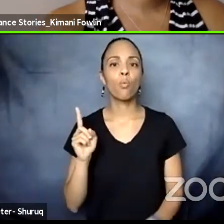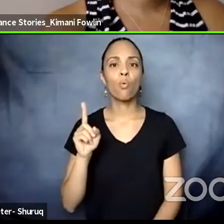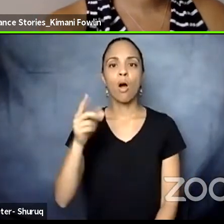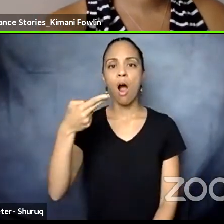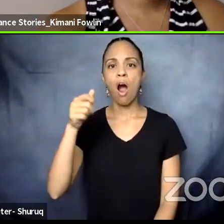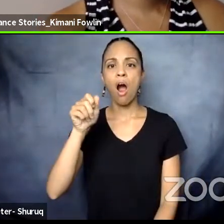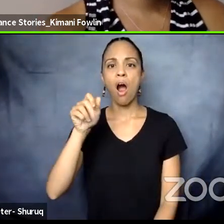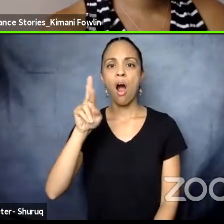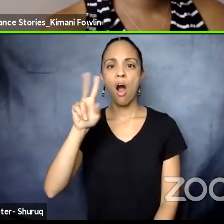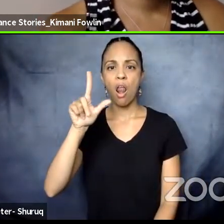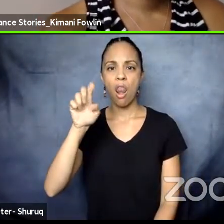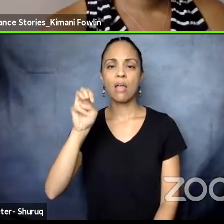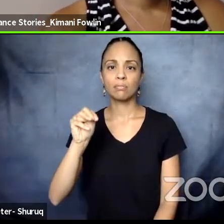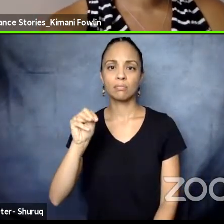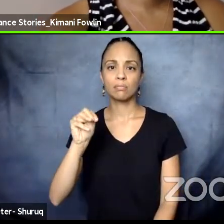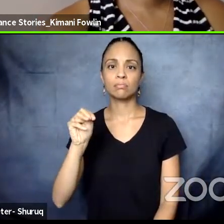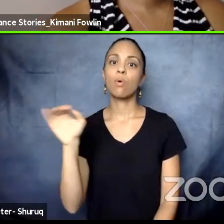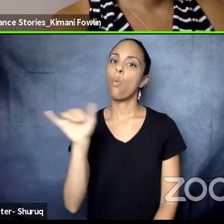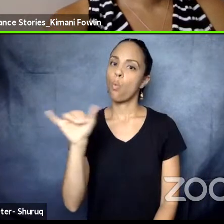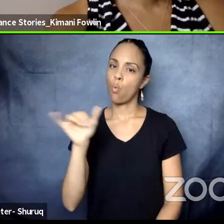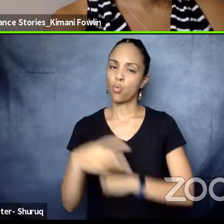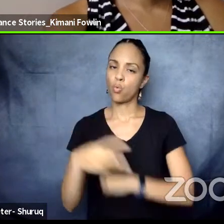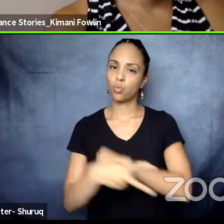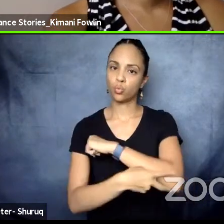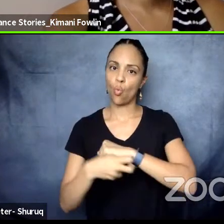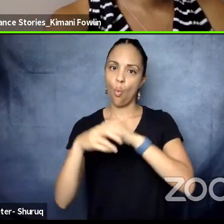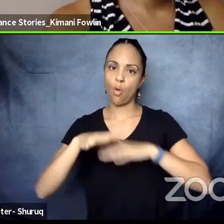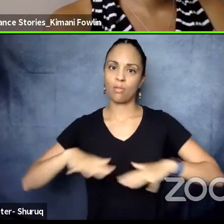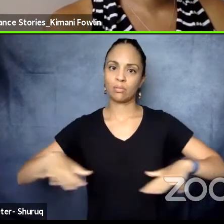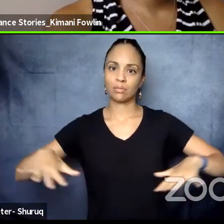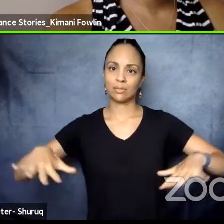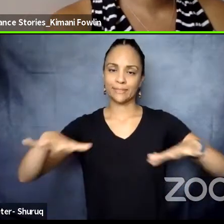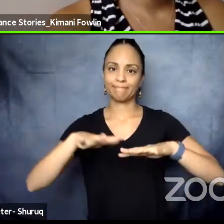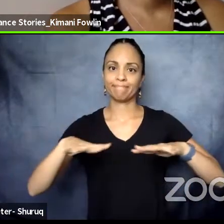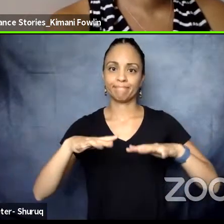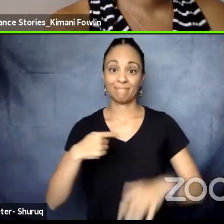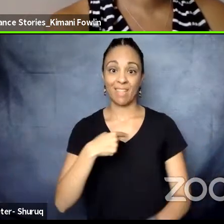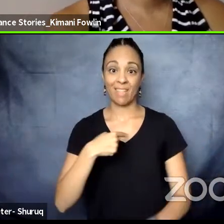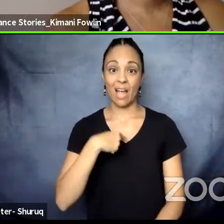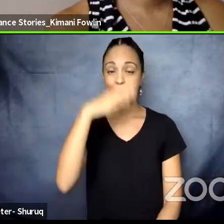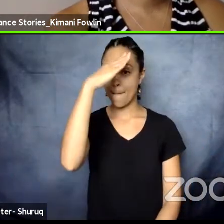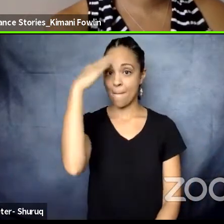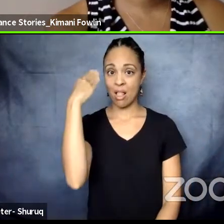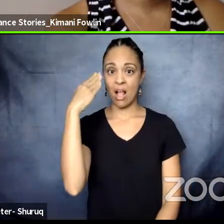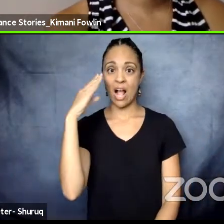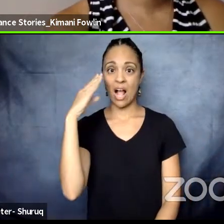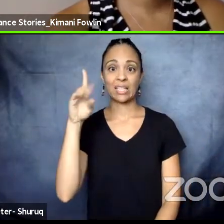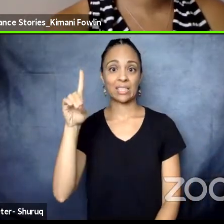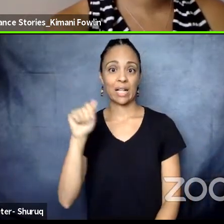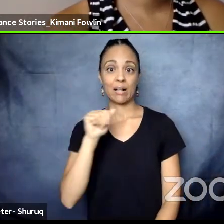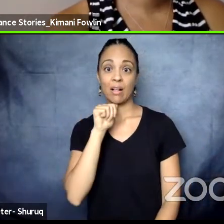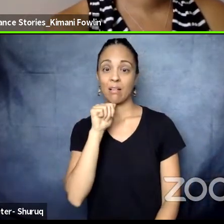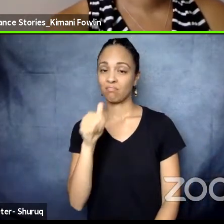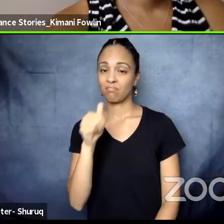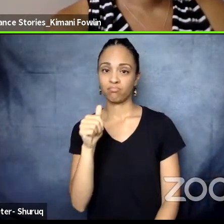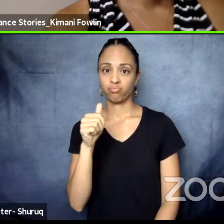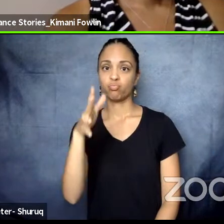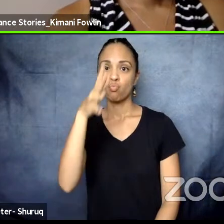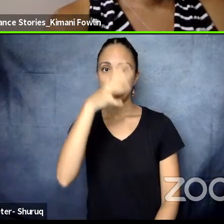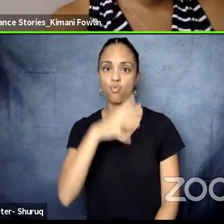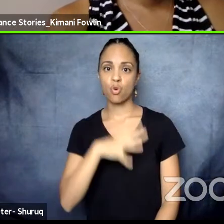stolen Lenape land. I am a Black, non-disabled woman, and I live with my nine-year-old son,